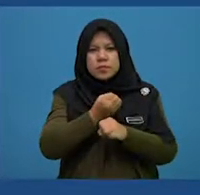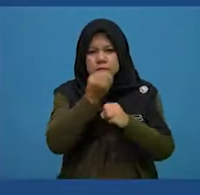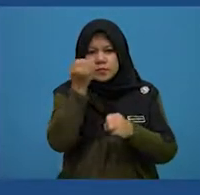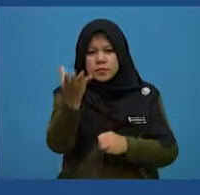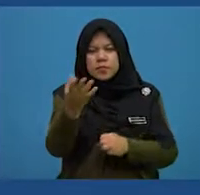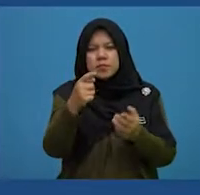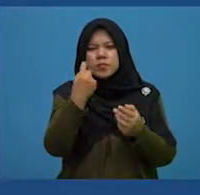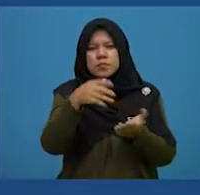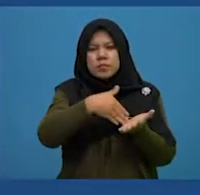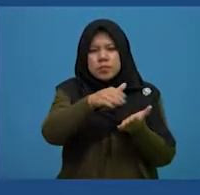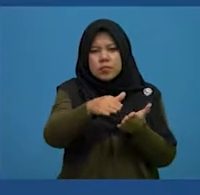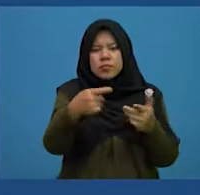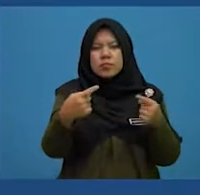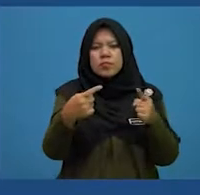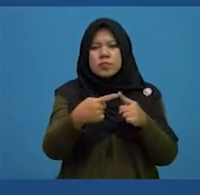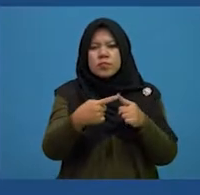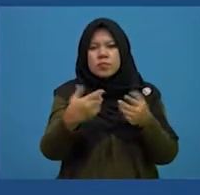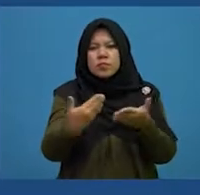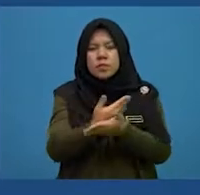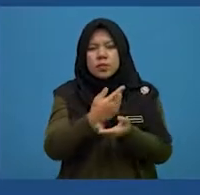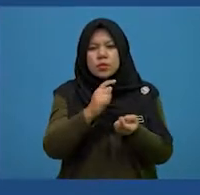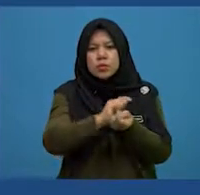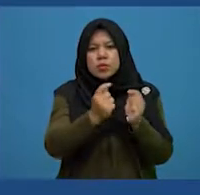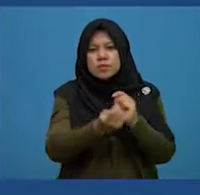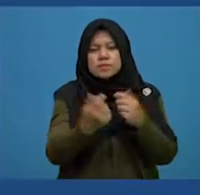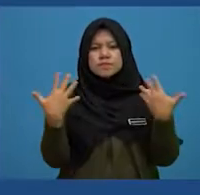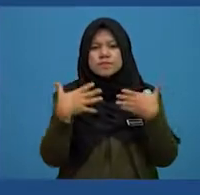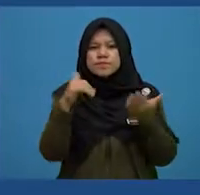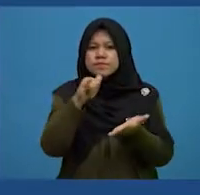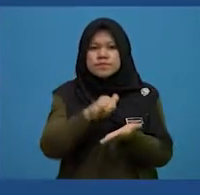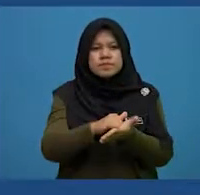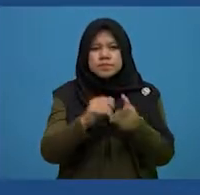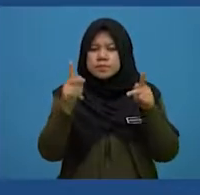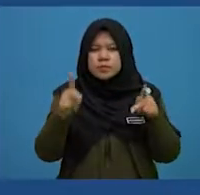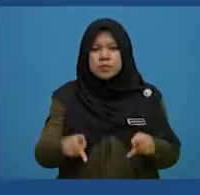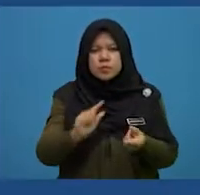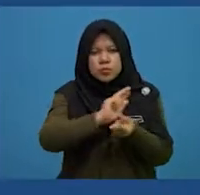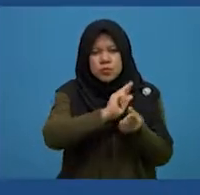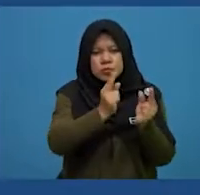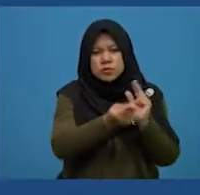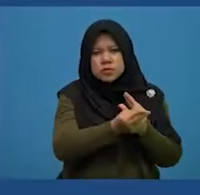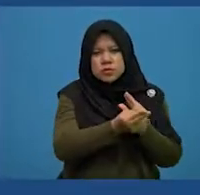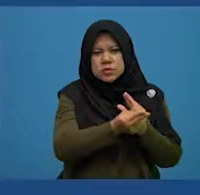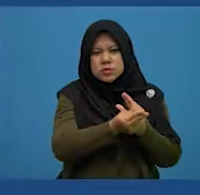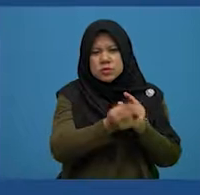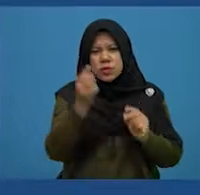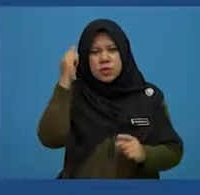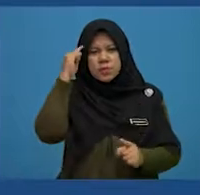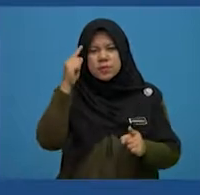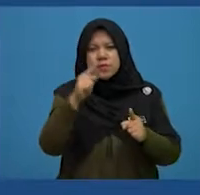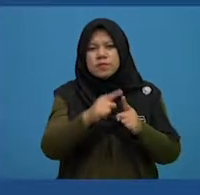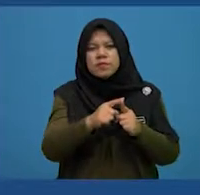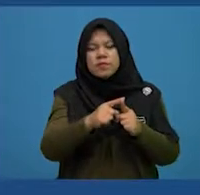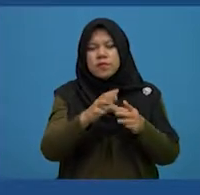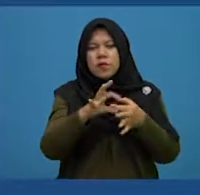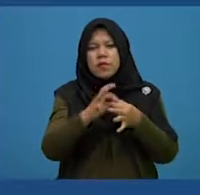disclose the rejection to a new partner, fearing that this person would change their opinion